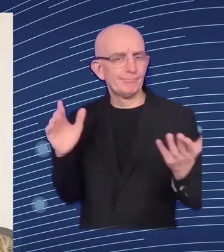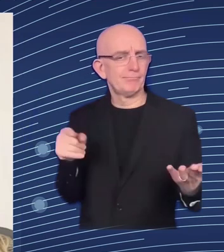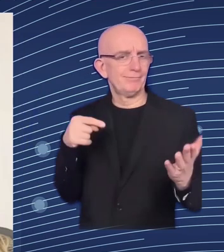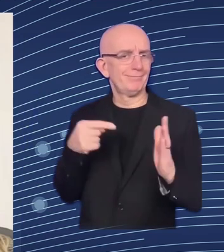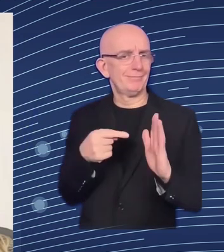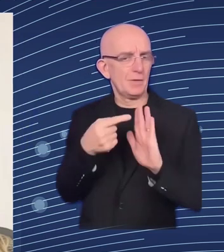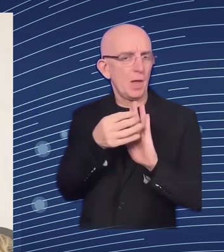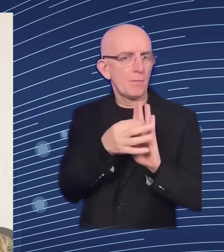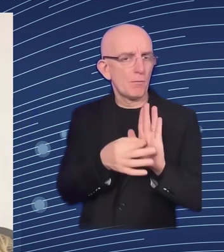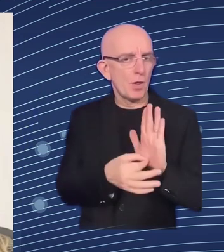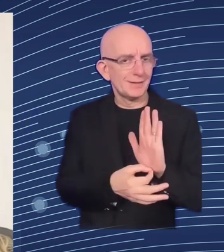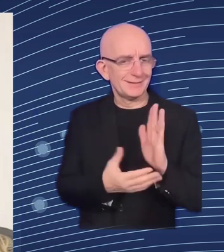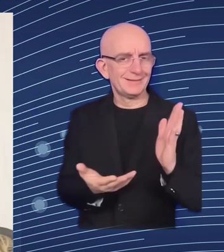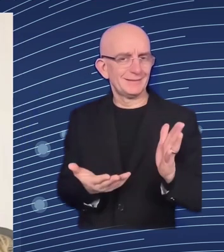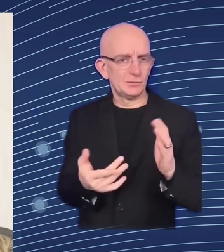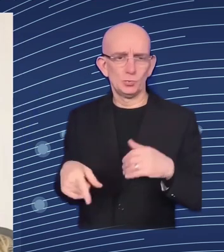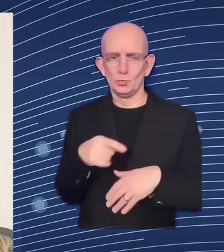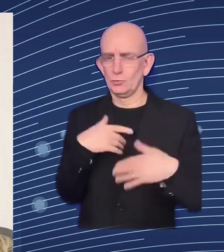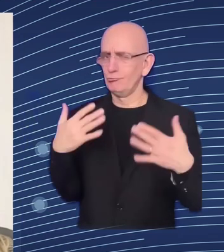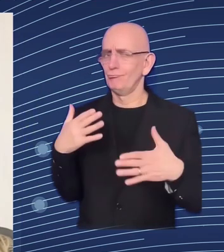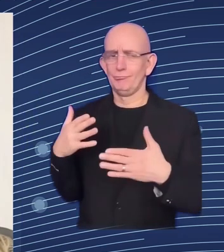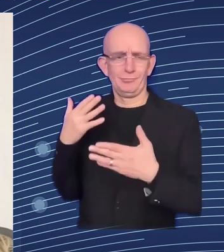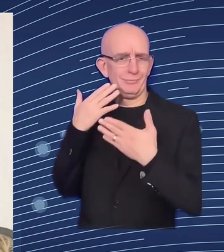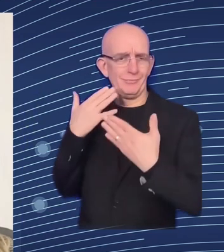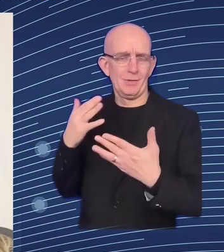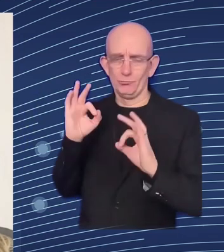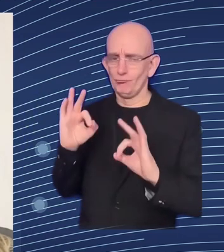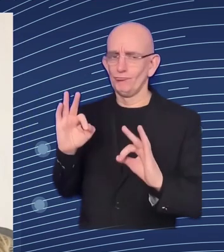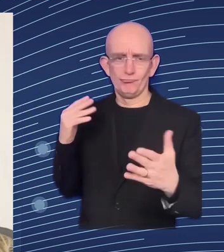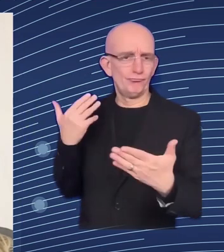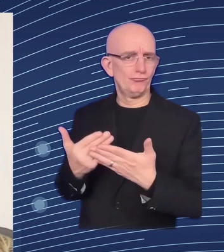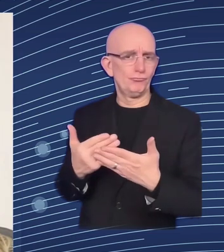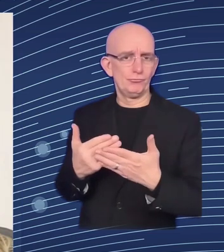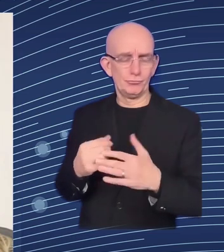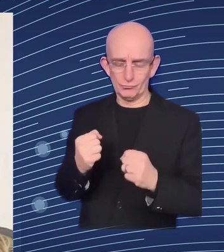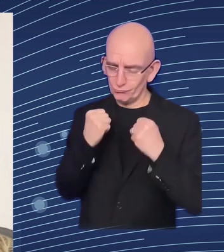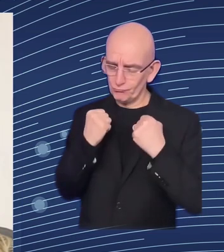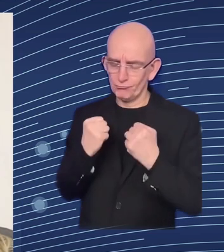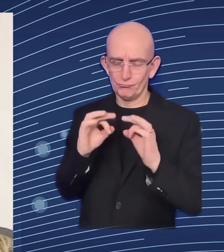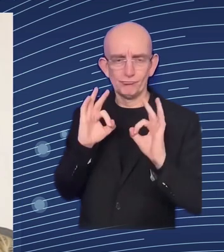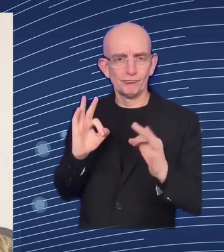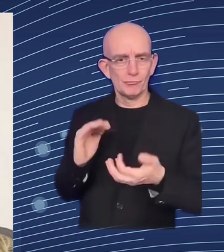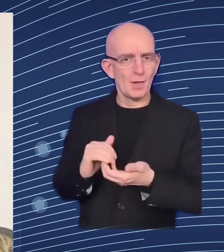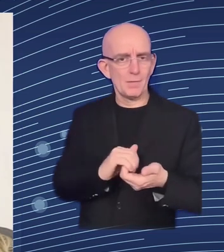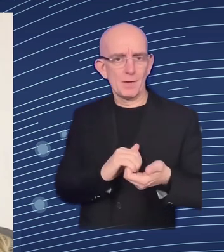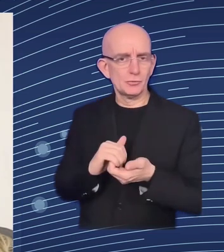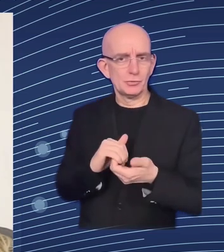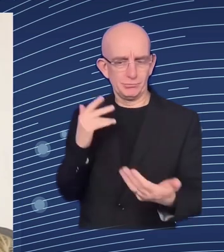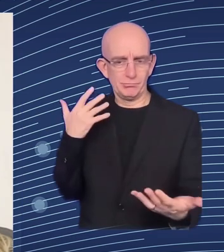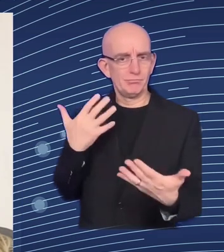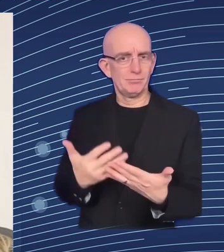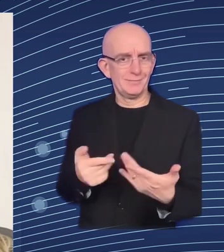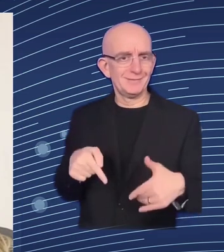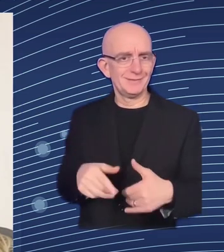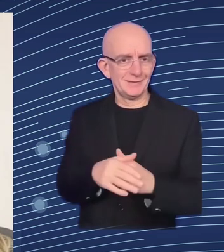looking forward and and scaling up um i think we've covered a lot of the issues through the course of the conversation um but obviously